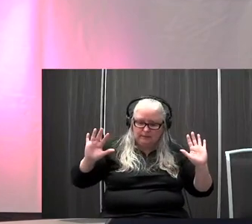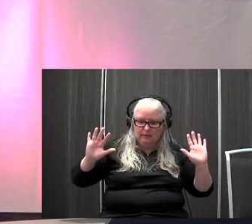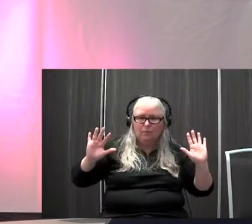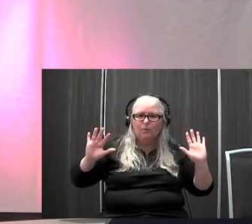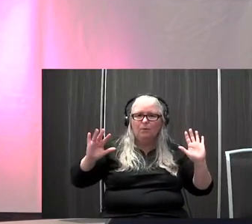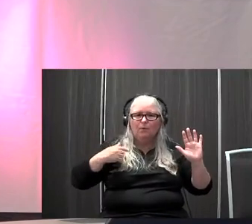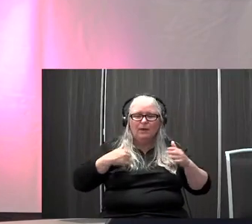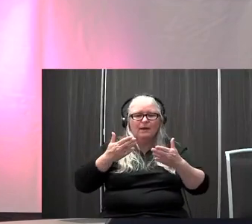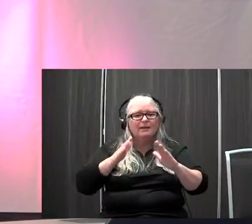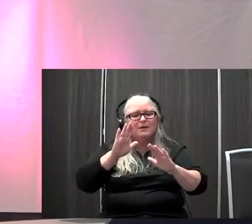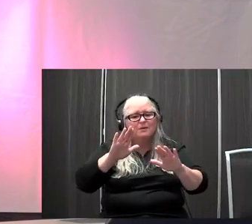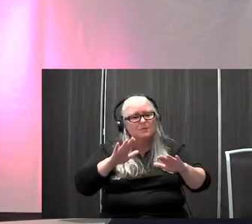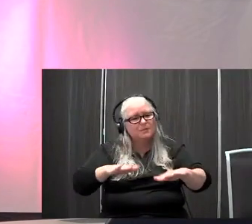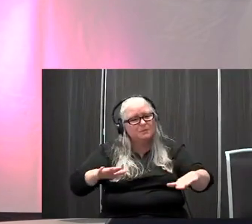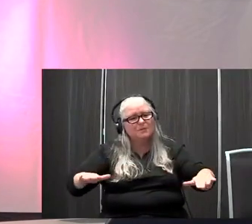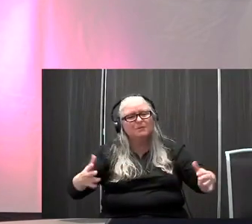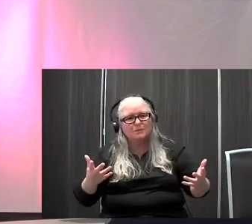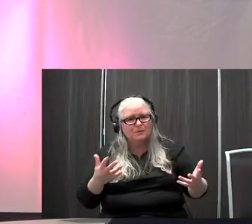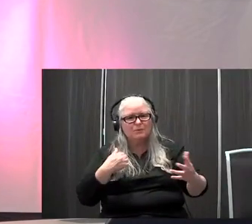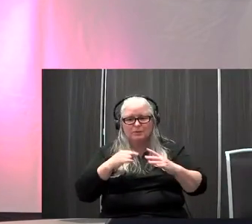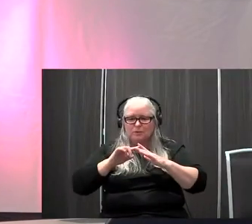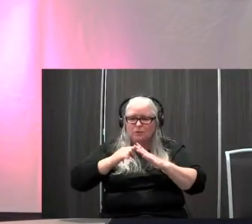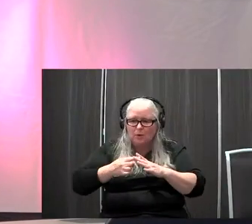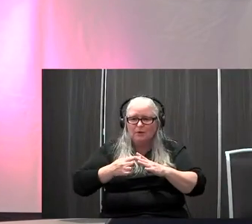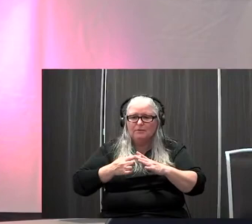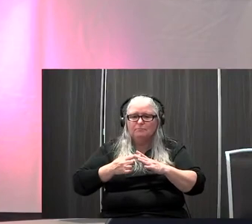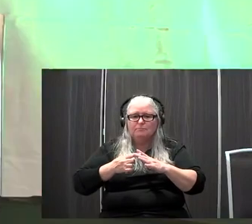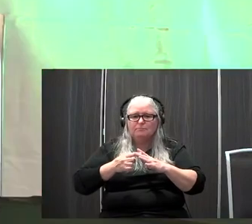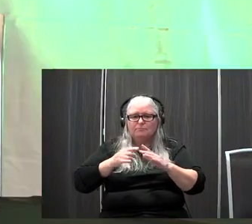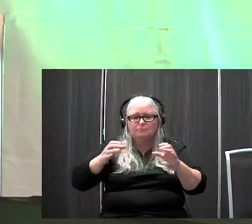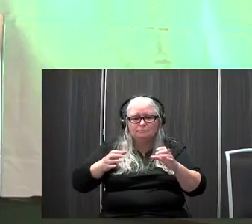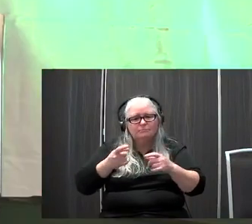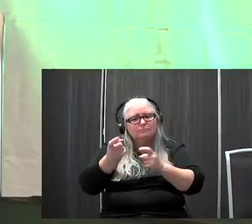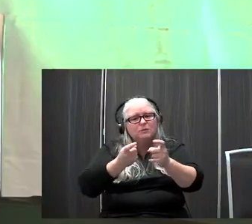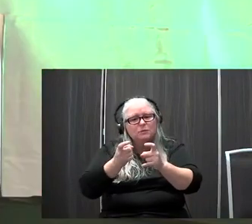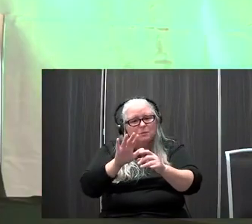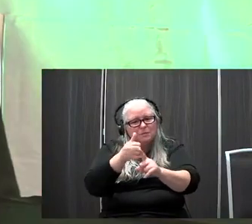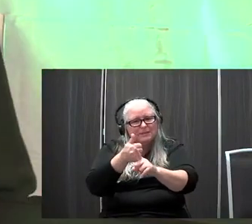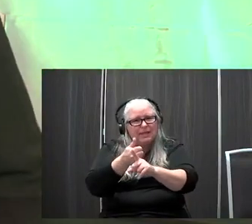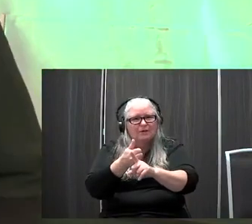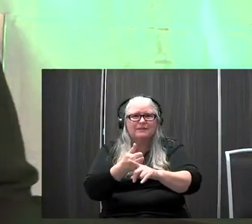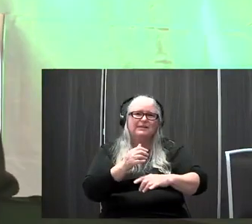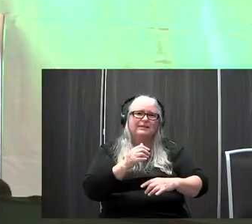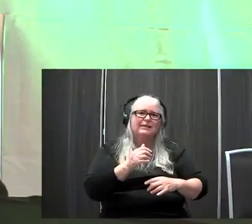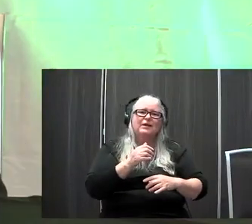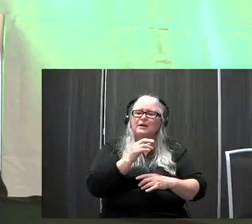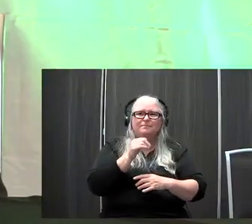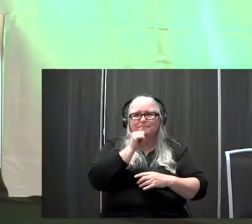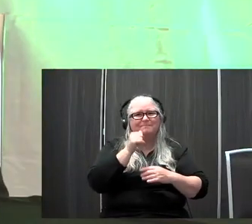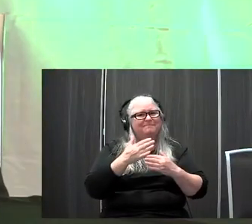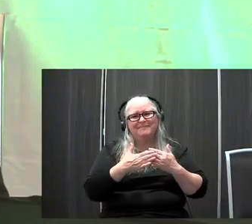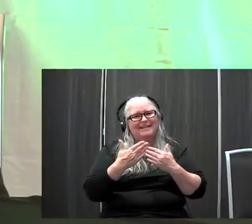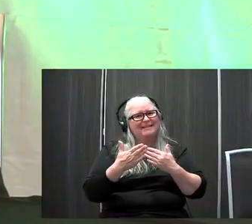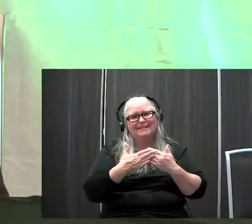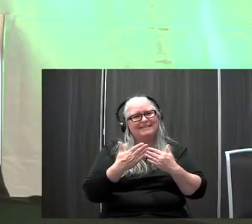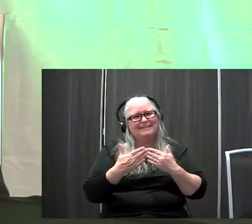start doing these things as you see, you know, they're capable of doing them. It's, it's not easy, I would say. Um, but we,